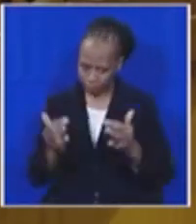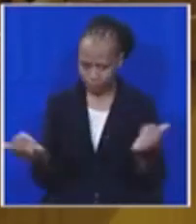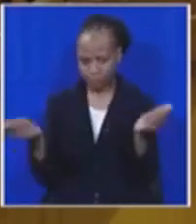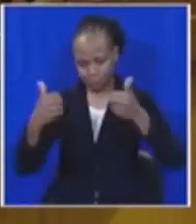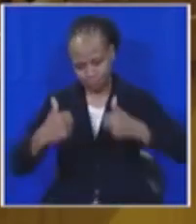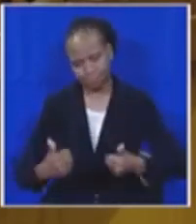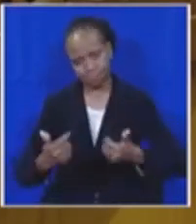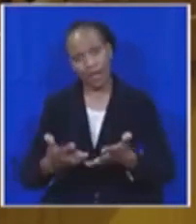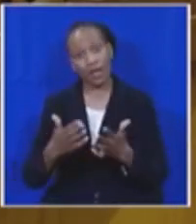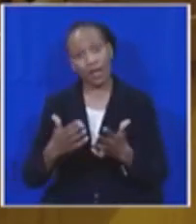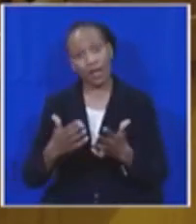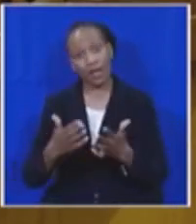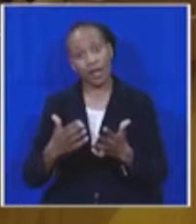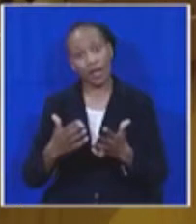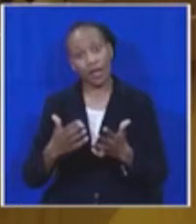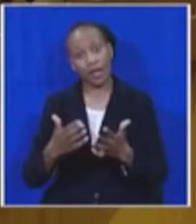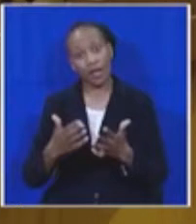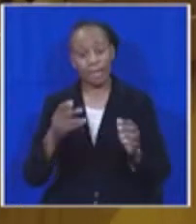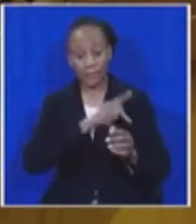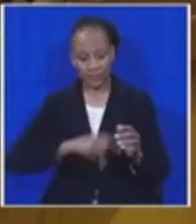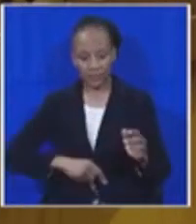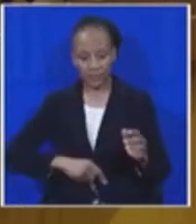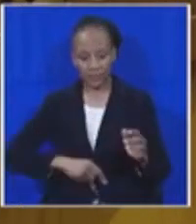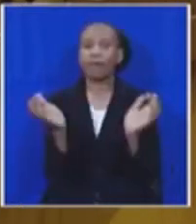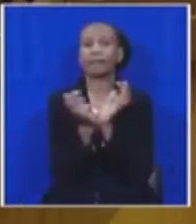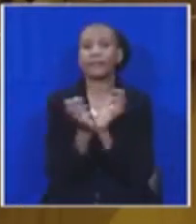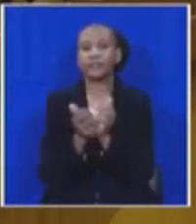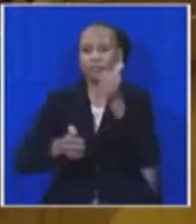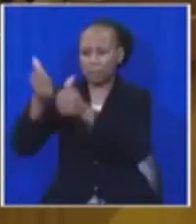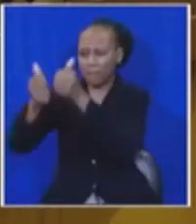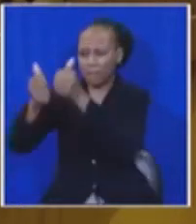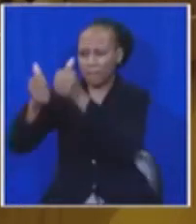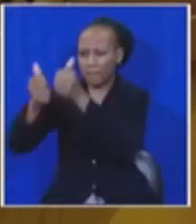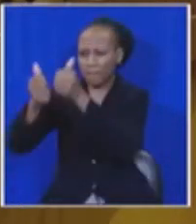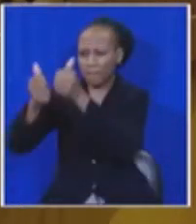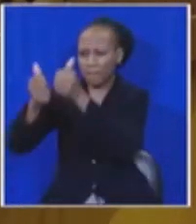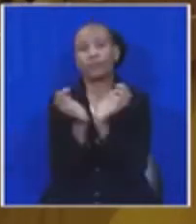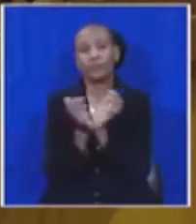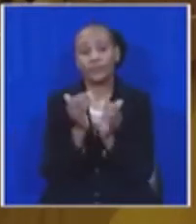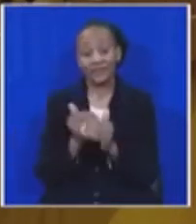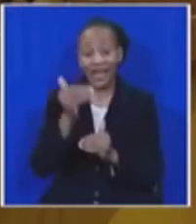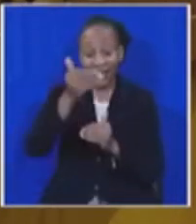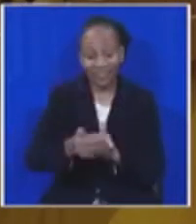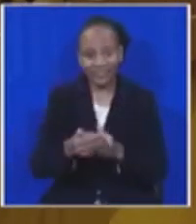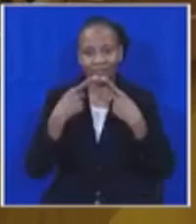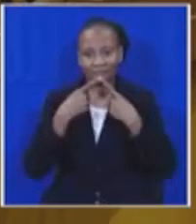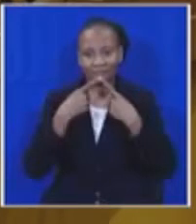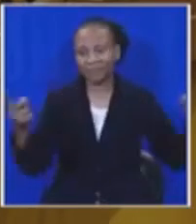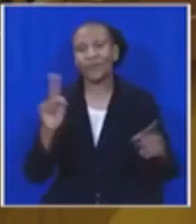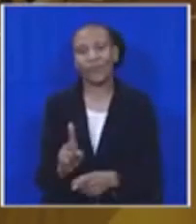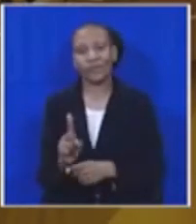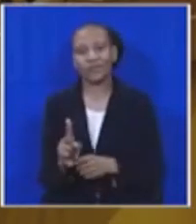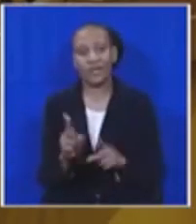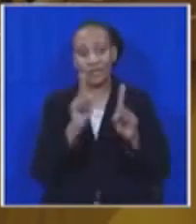he is the Chief Justice, called a meeting with the President and the Executive, which resulted in a statement being released agreeing that the